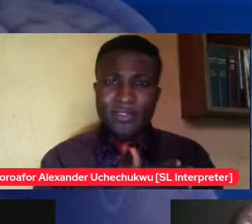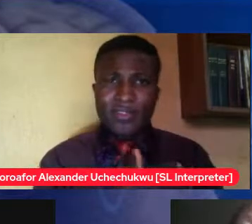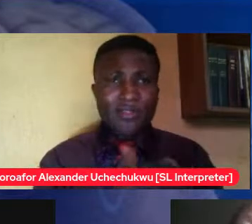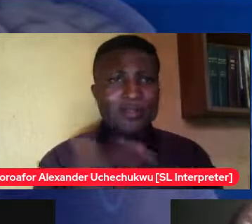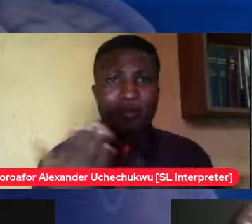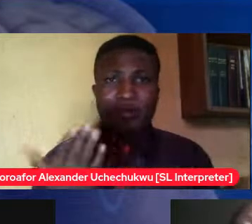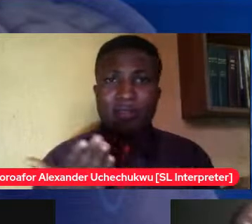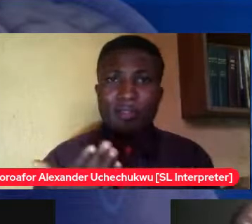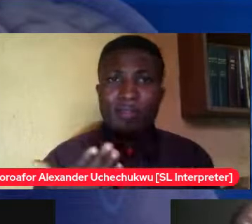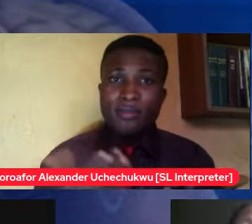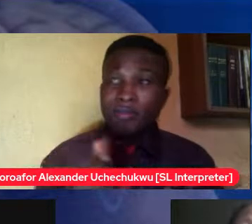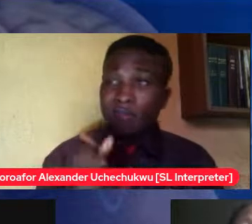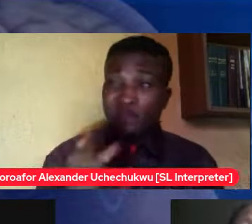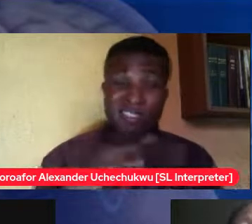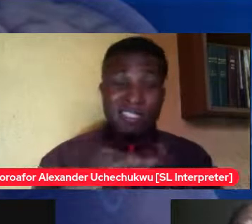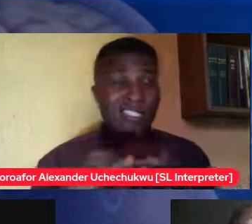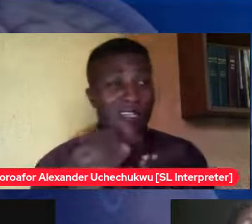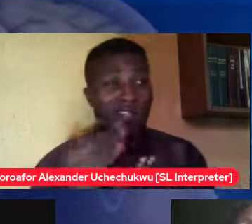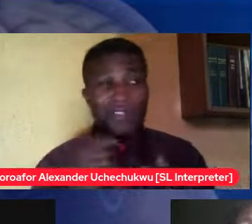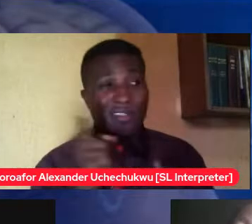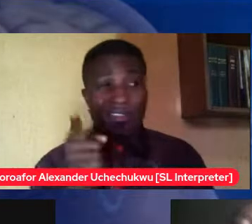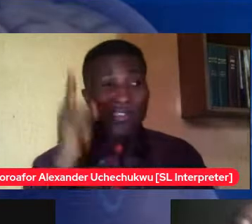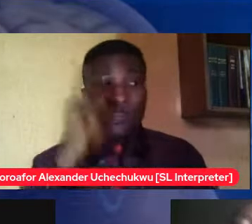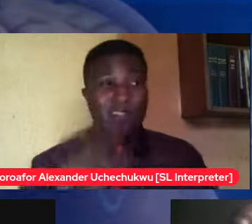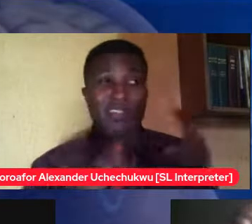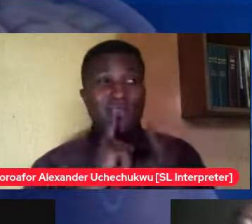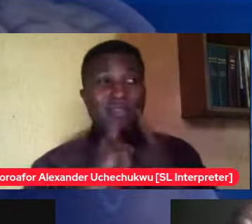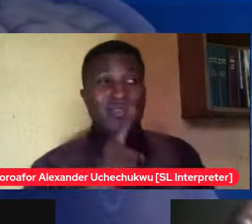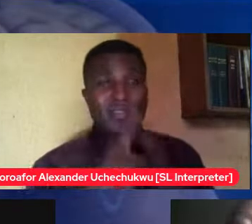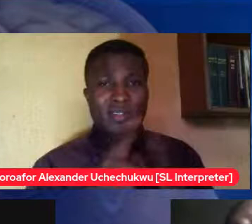communicate she doesn't communicate somehow and that doesn't mean that she suddenly